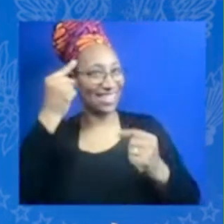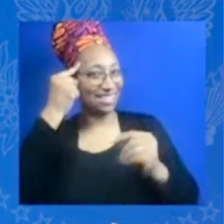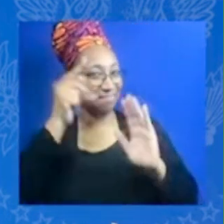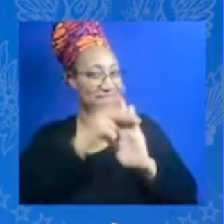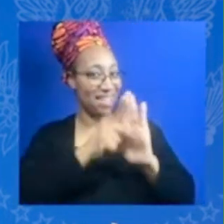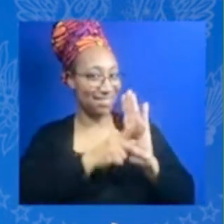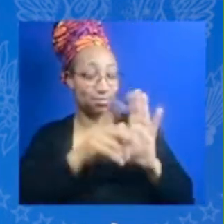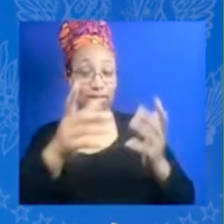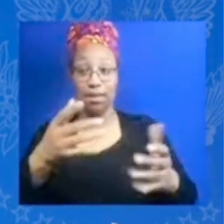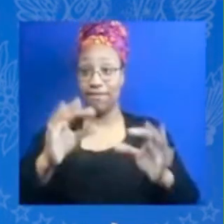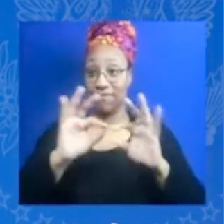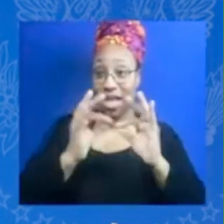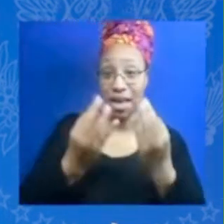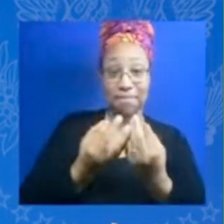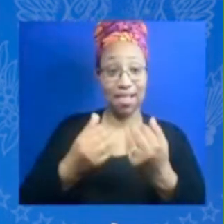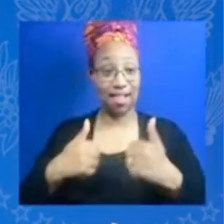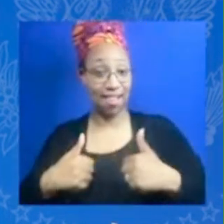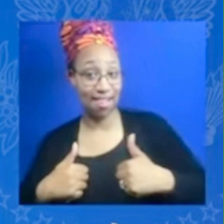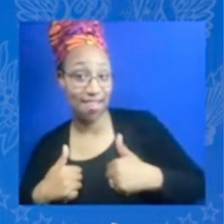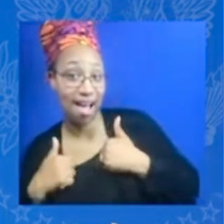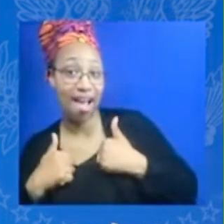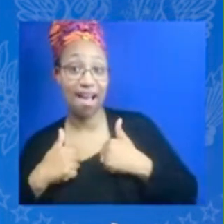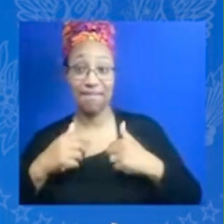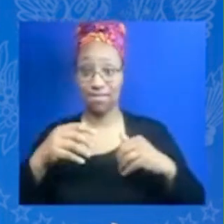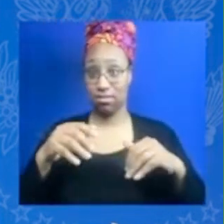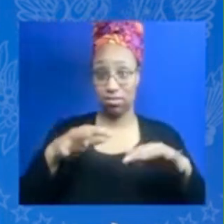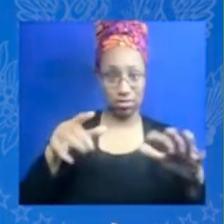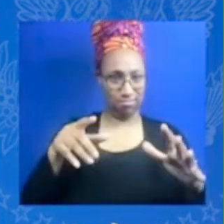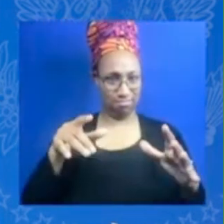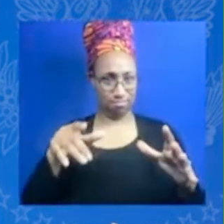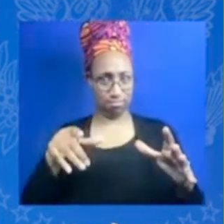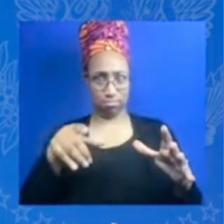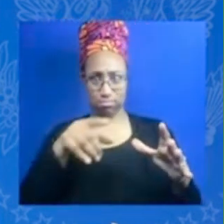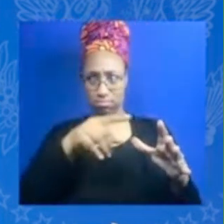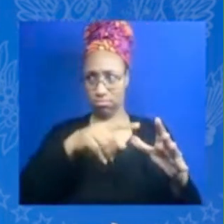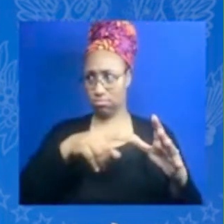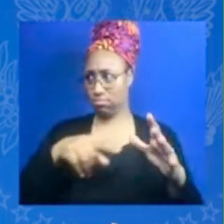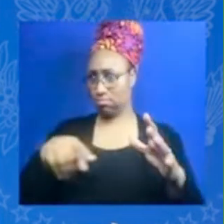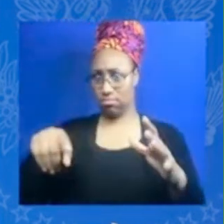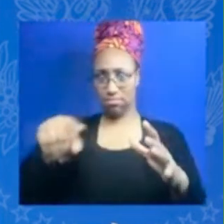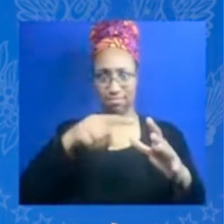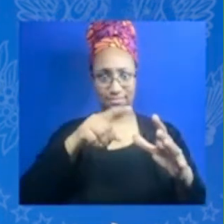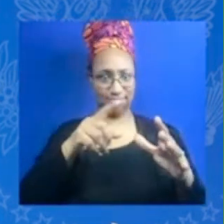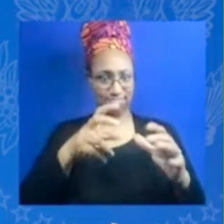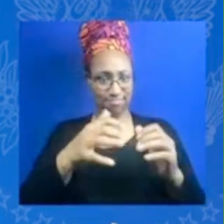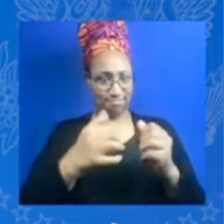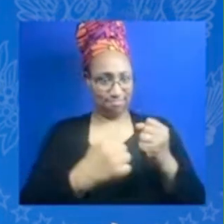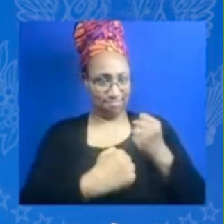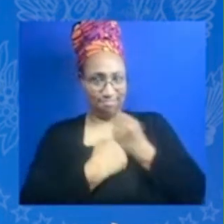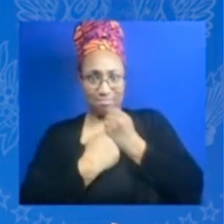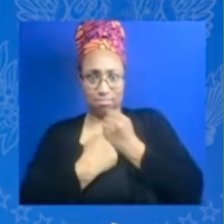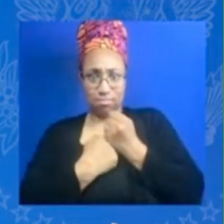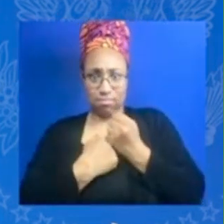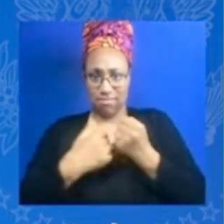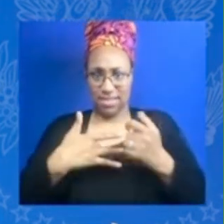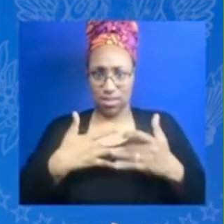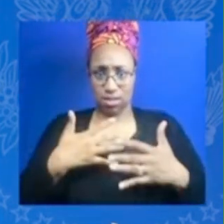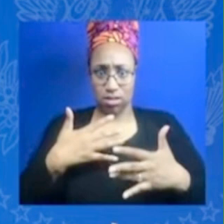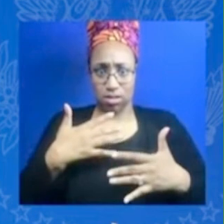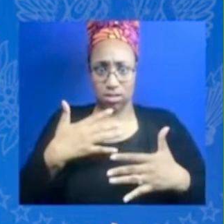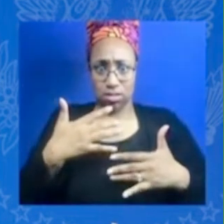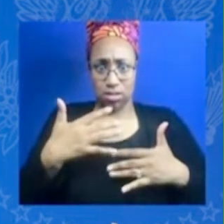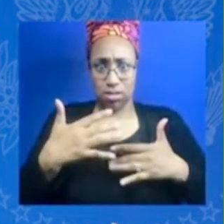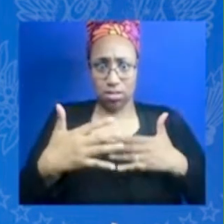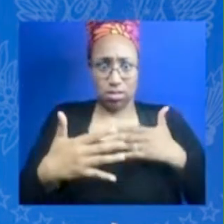like and if you feel that fire burning in the center of your belly know that you are probably the person to do something about it